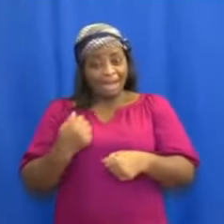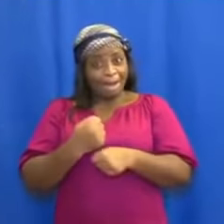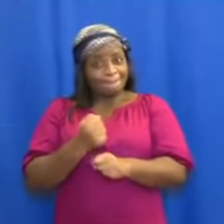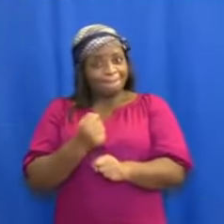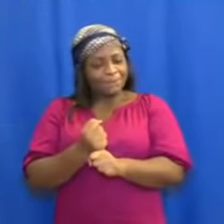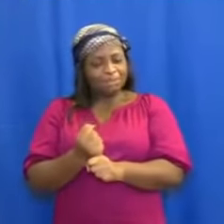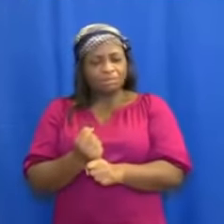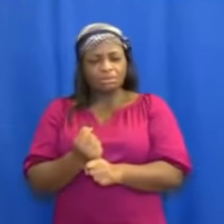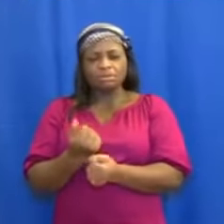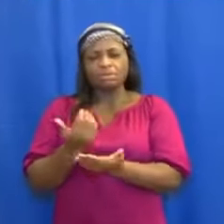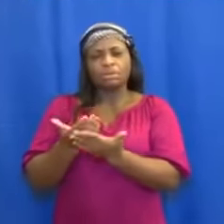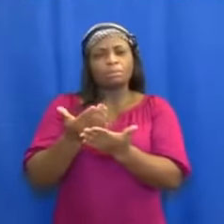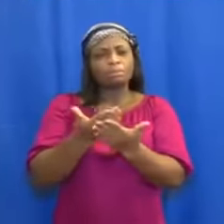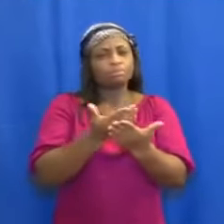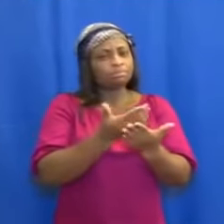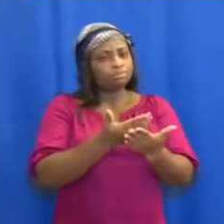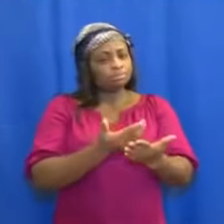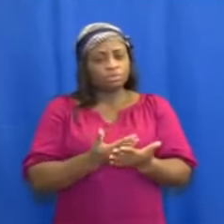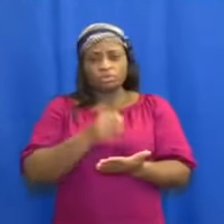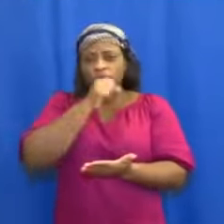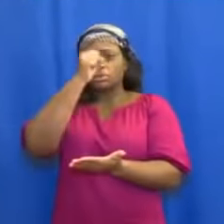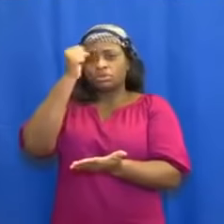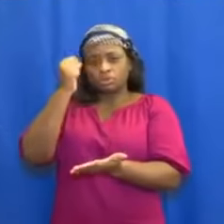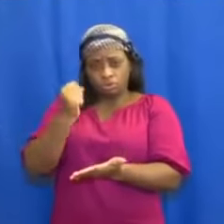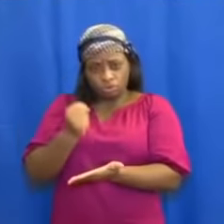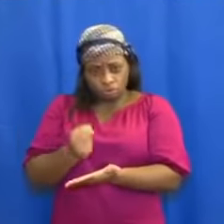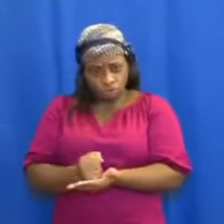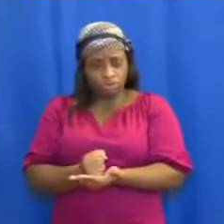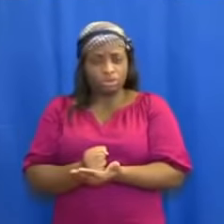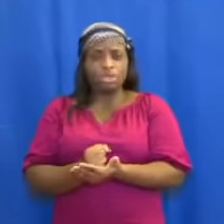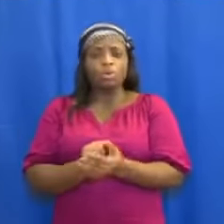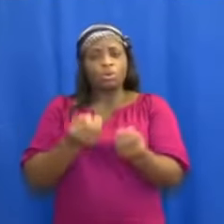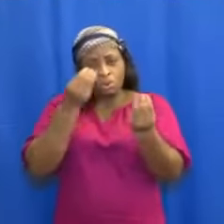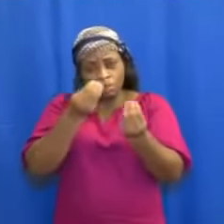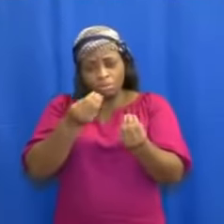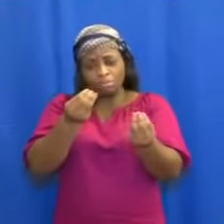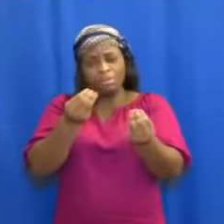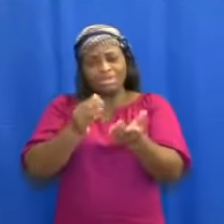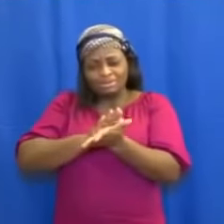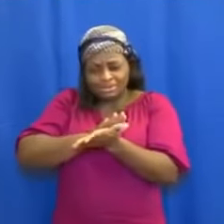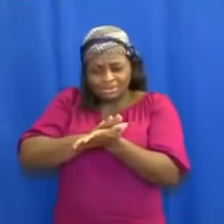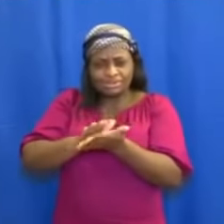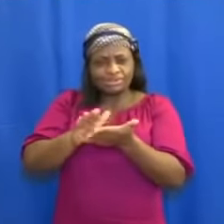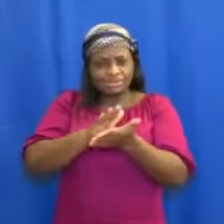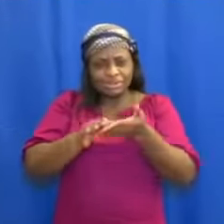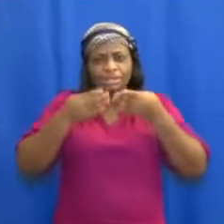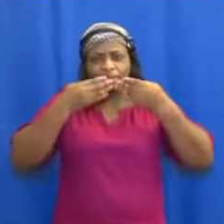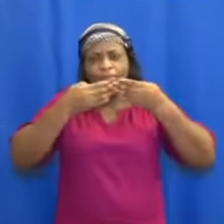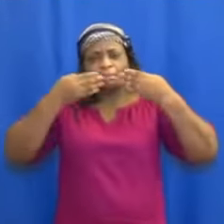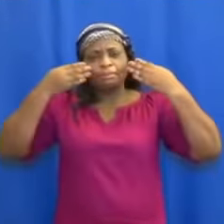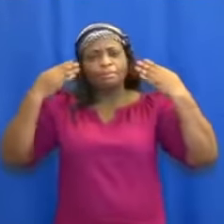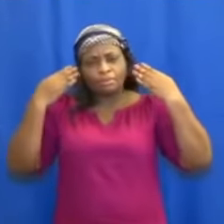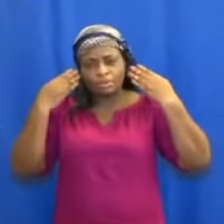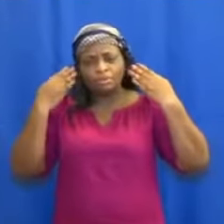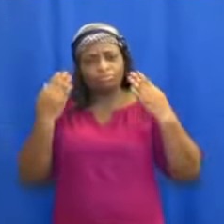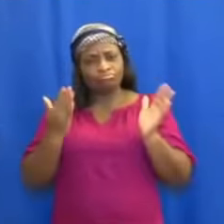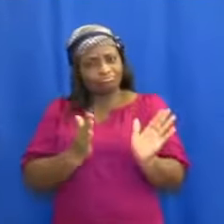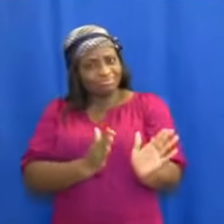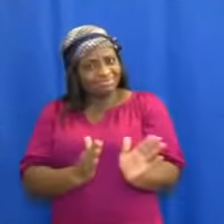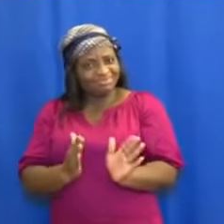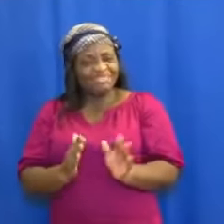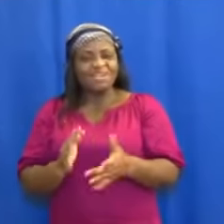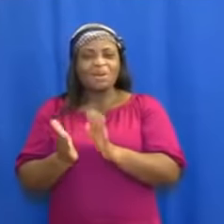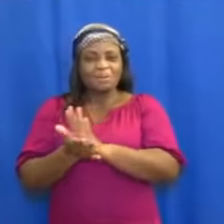to ensure compliance with the enhanced hygiene and mask-wearing protocols that have become part of our daily